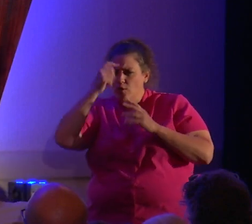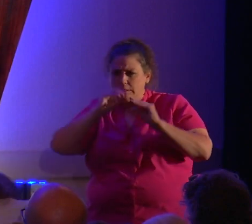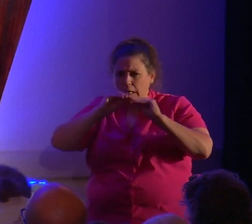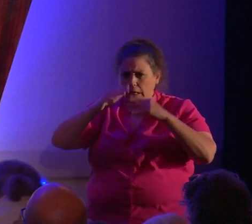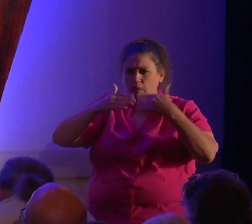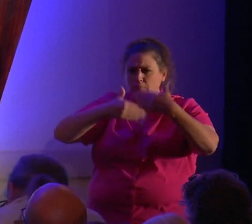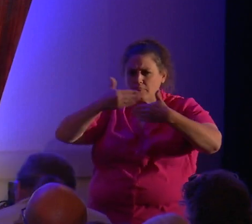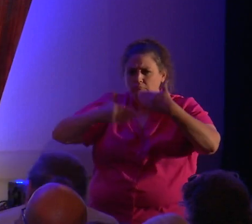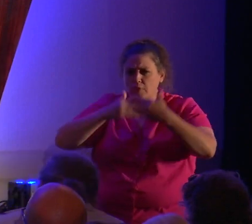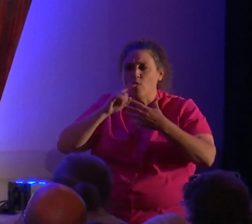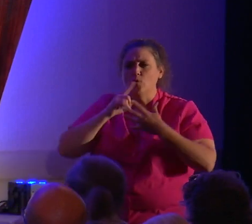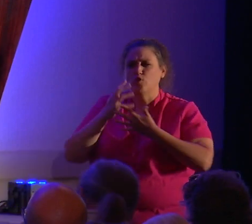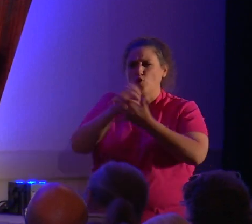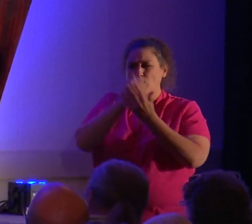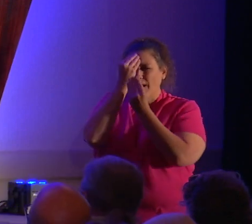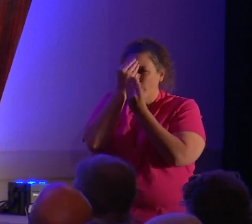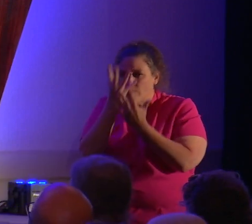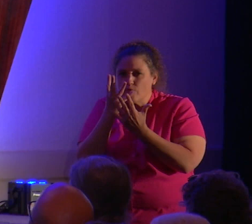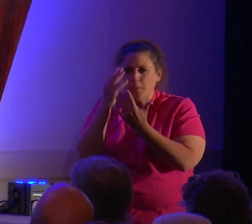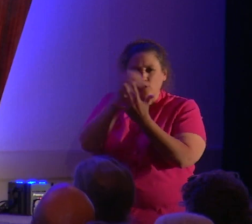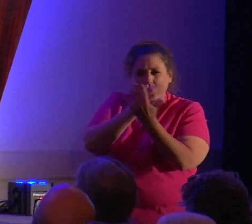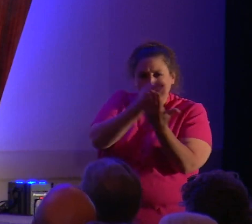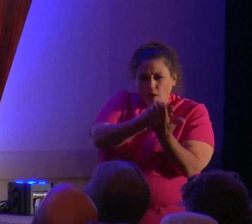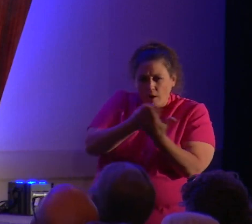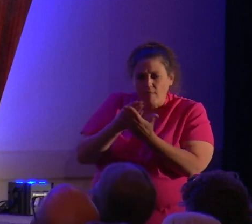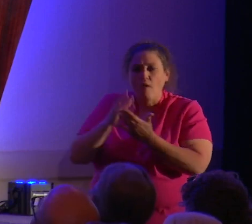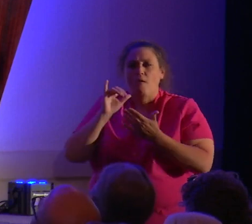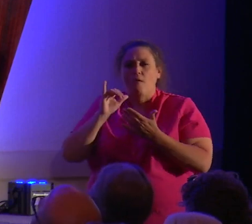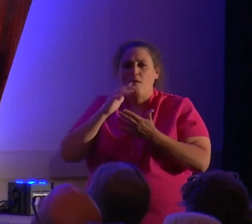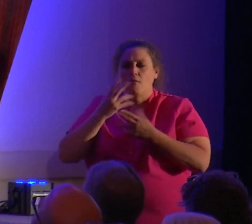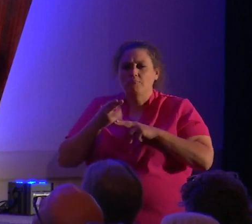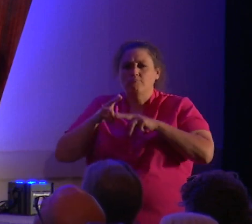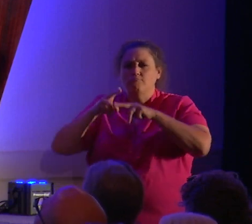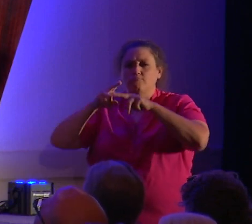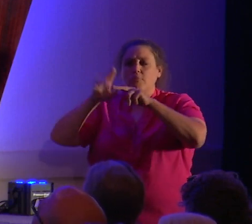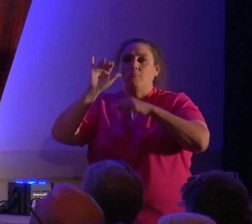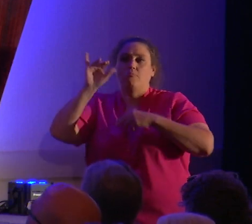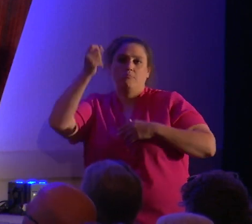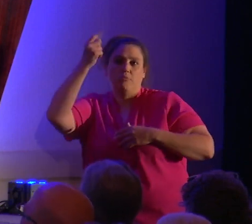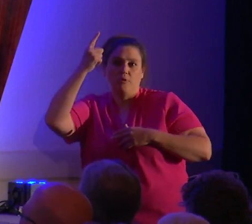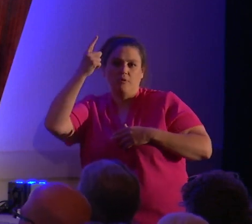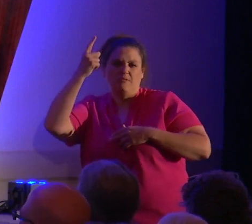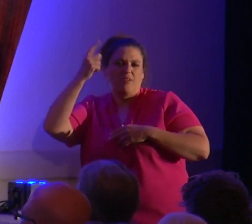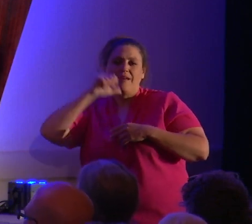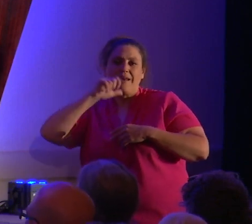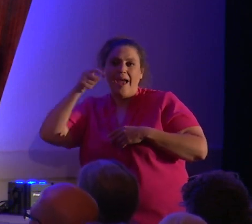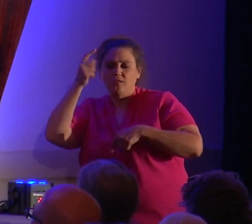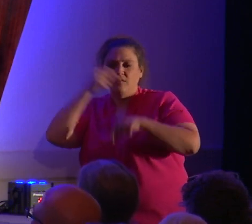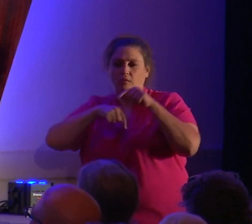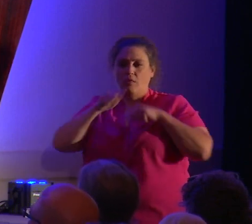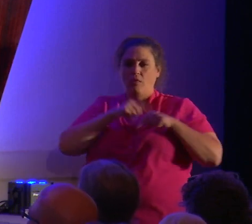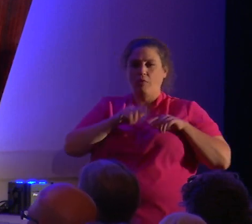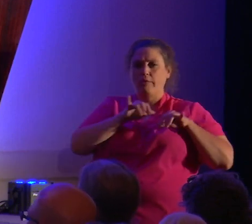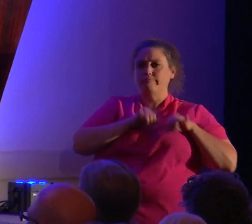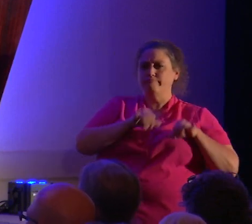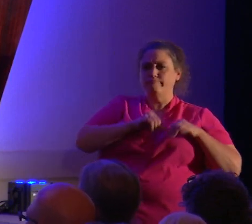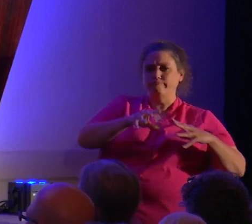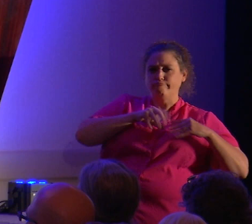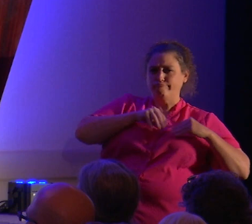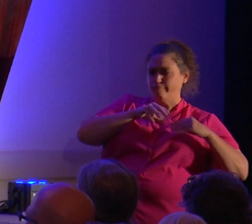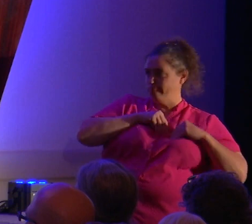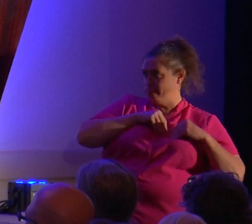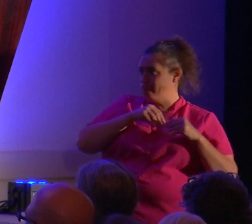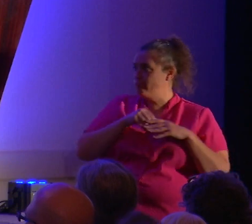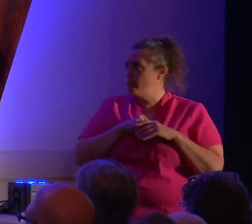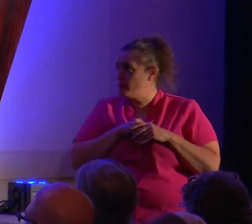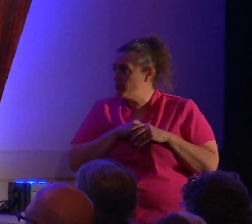able to accumulate more knowledge based on the knowledge that came before, instead of just wallowing in our ignorance. I have an episode of Mr. Deity coming up,